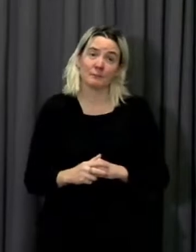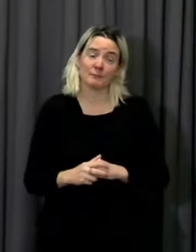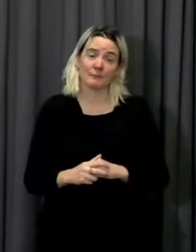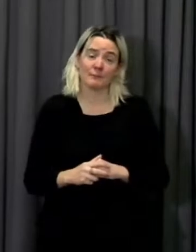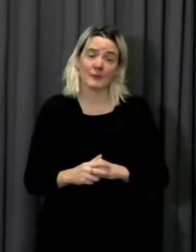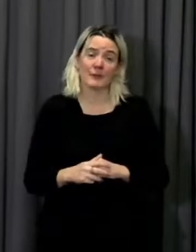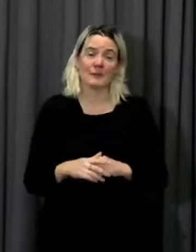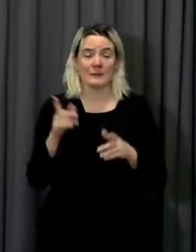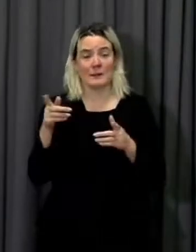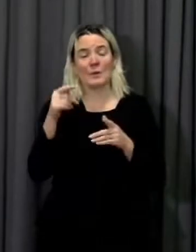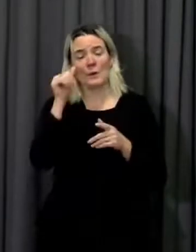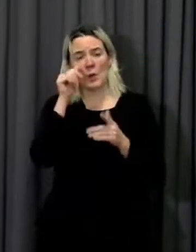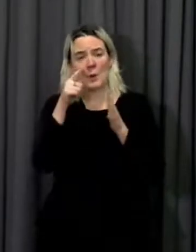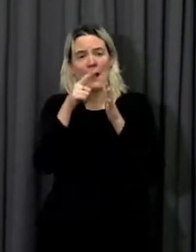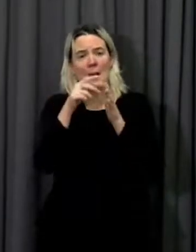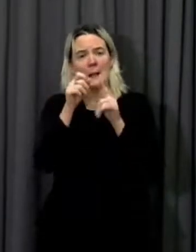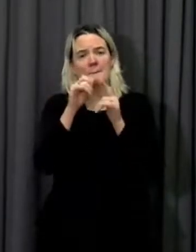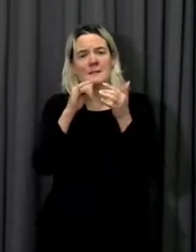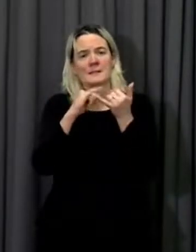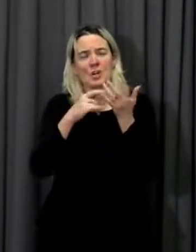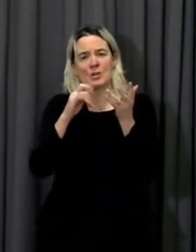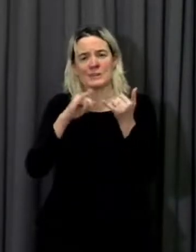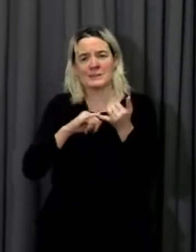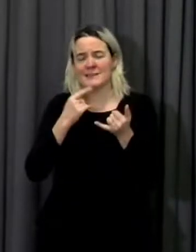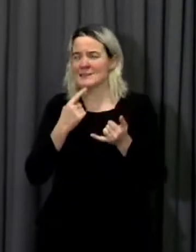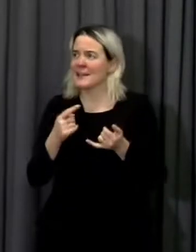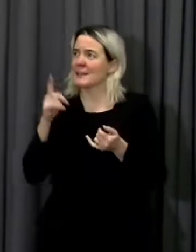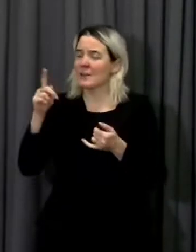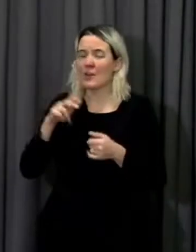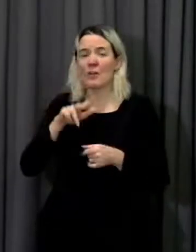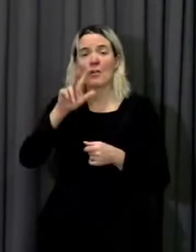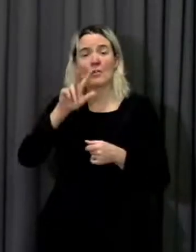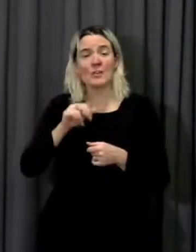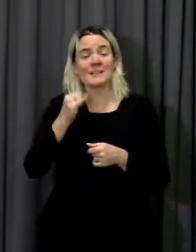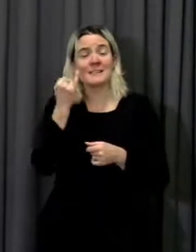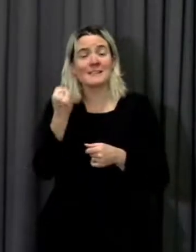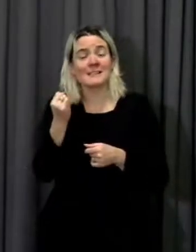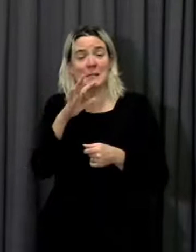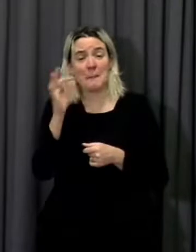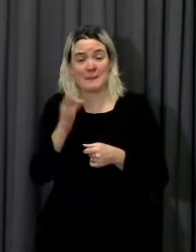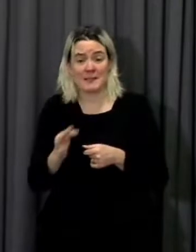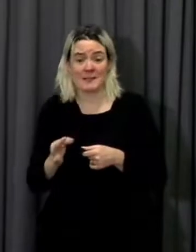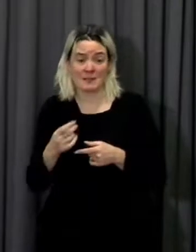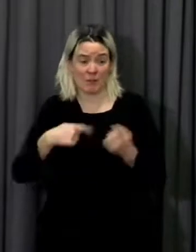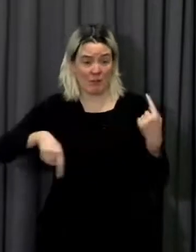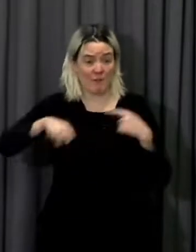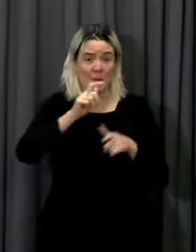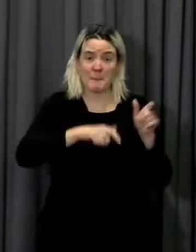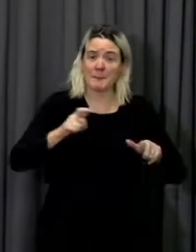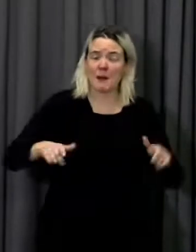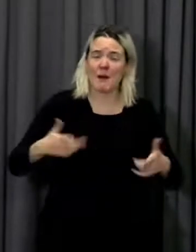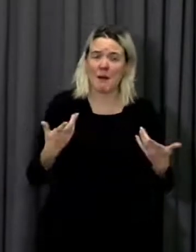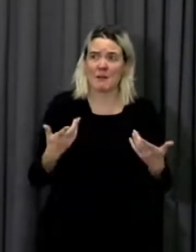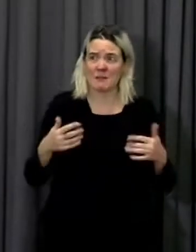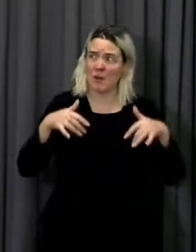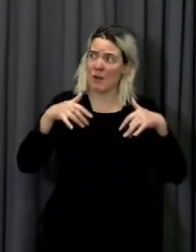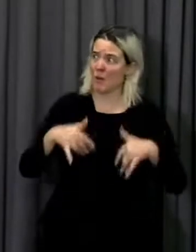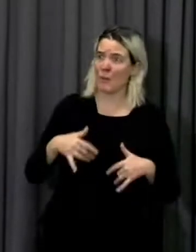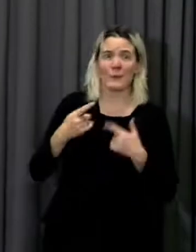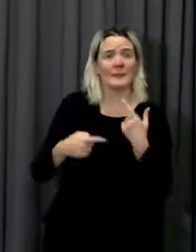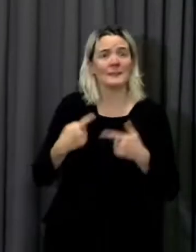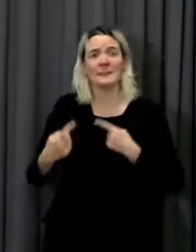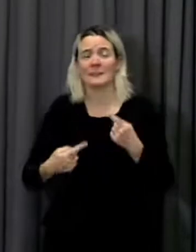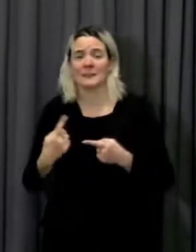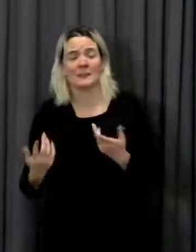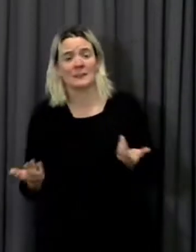Ipsos, for example, suggested that 36% of the population are lonely most of the time. So, of course, we're anxious to